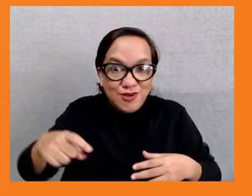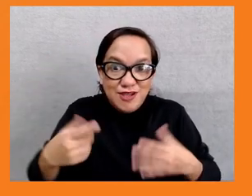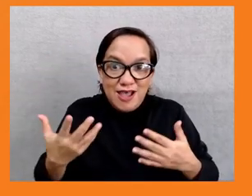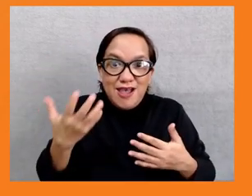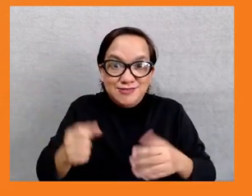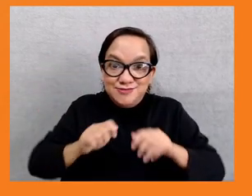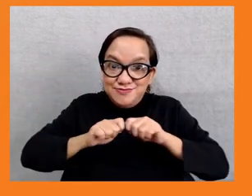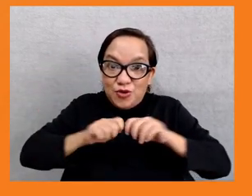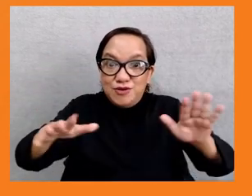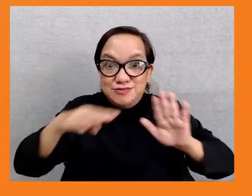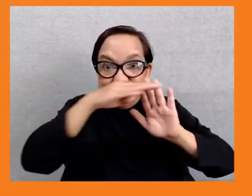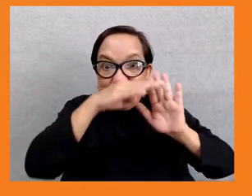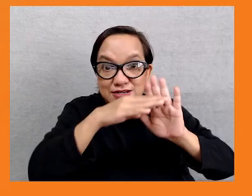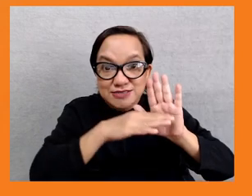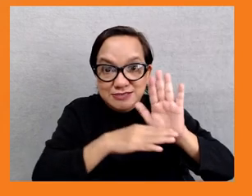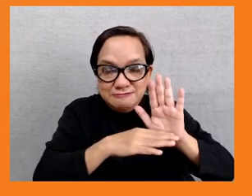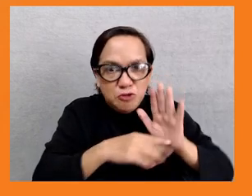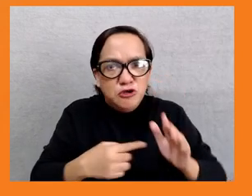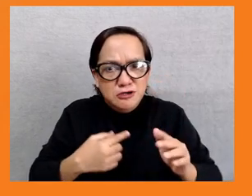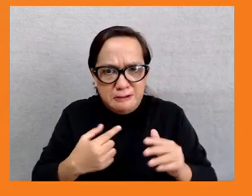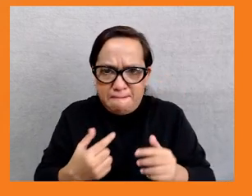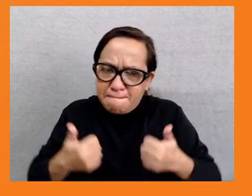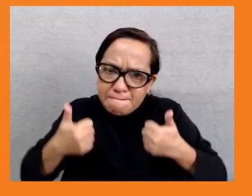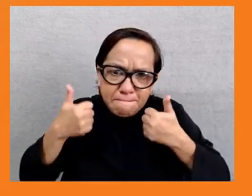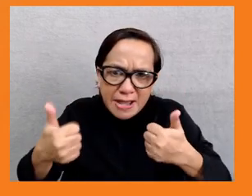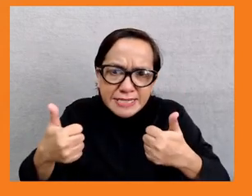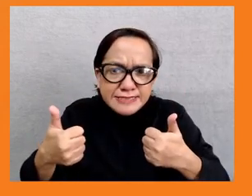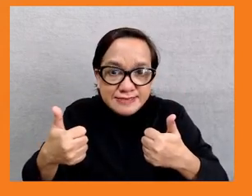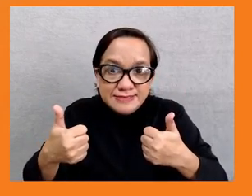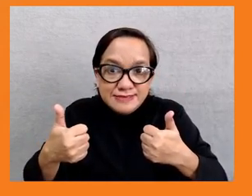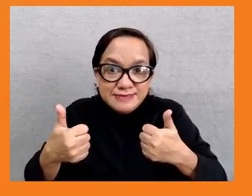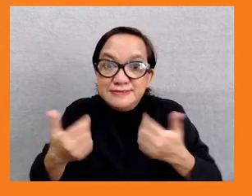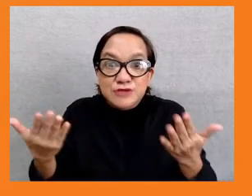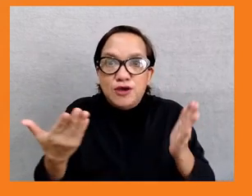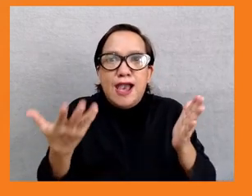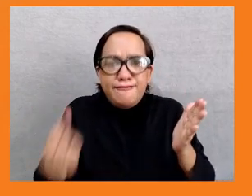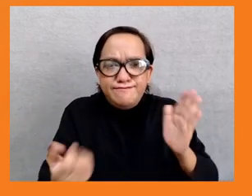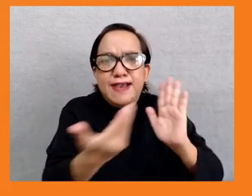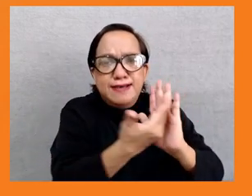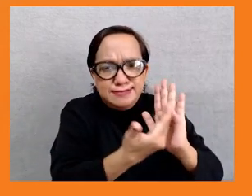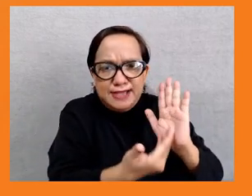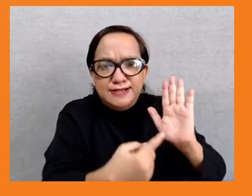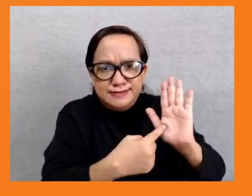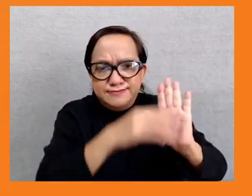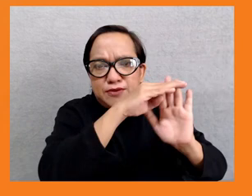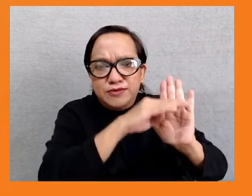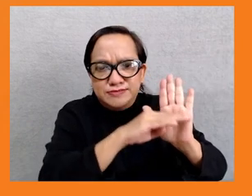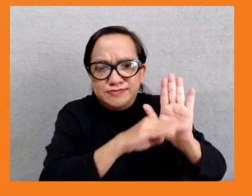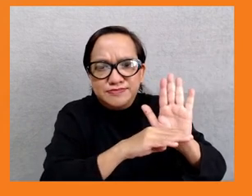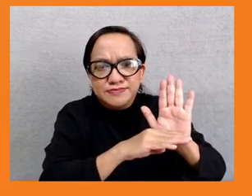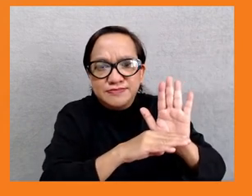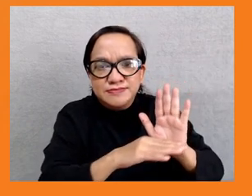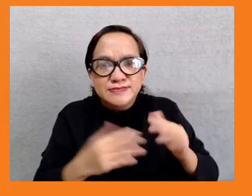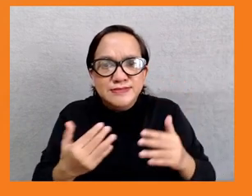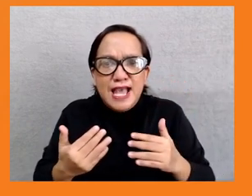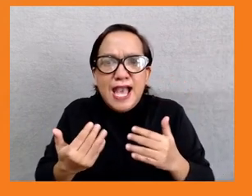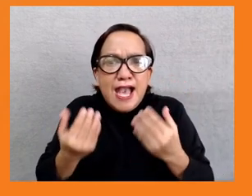on all of the existing evidence to date globally on how to remediate learning losses to prevent lasting impacts. And so